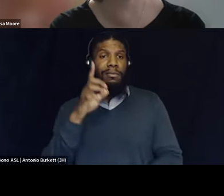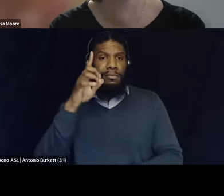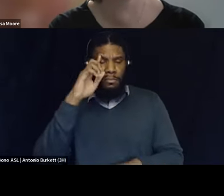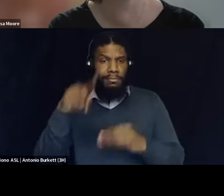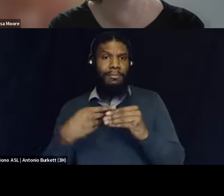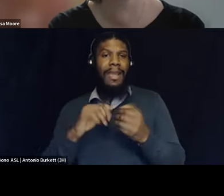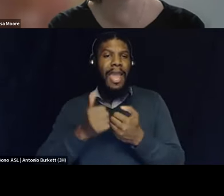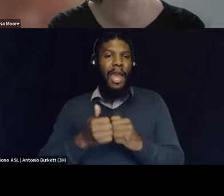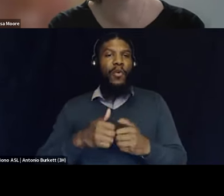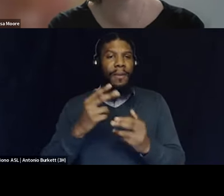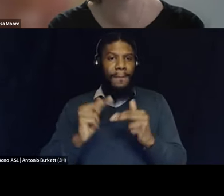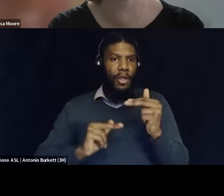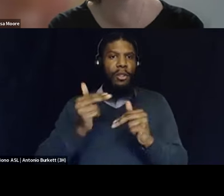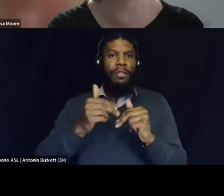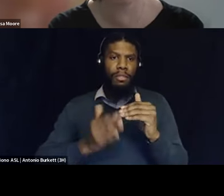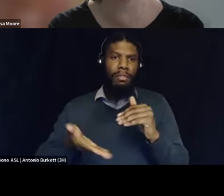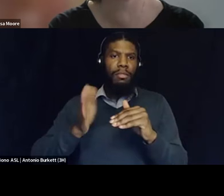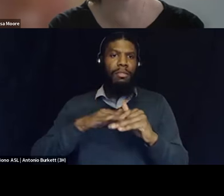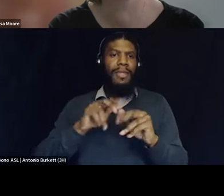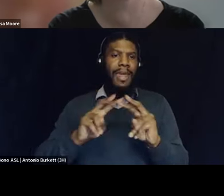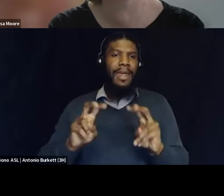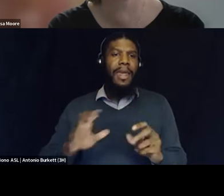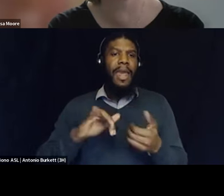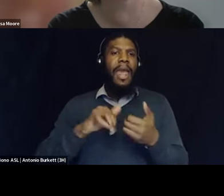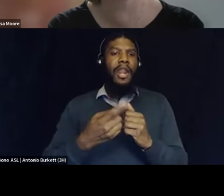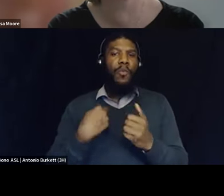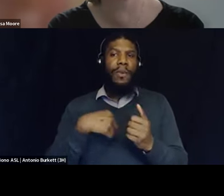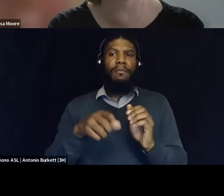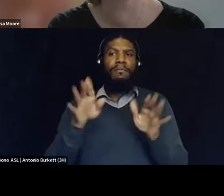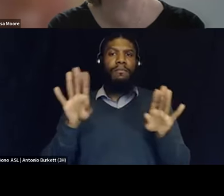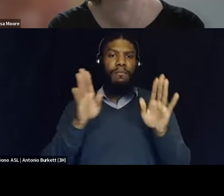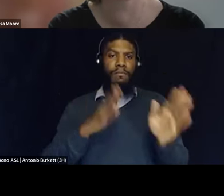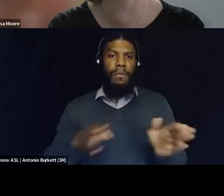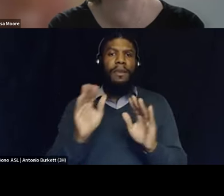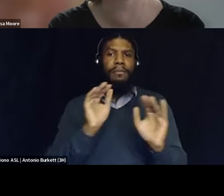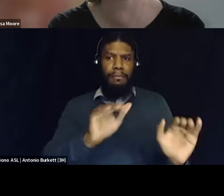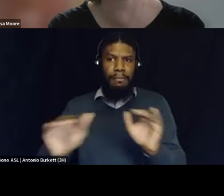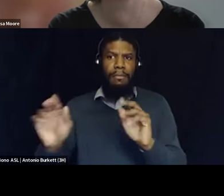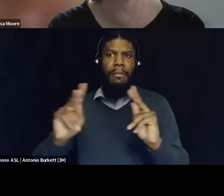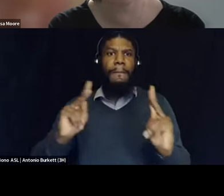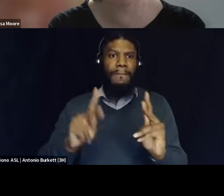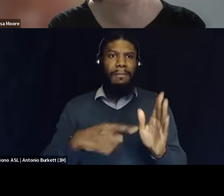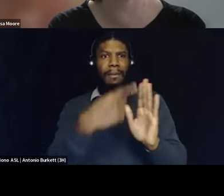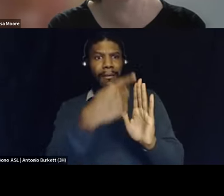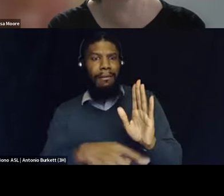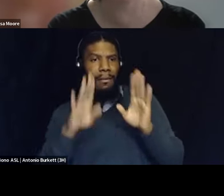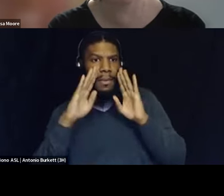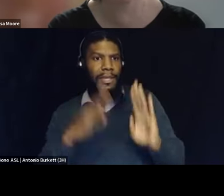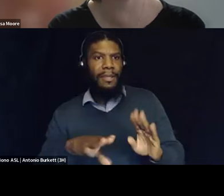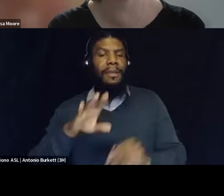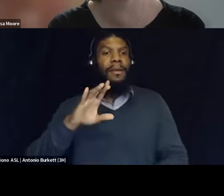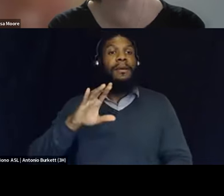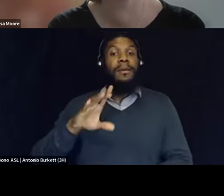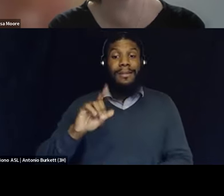we actually kind of like prepare folks to have the analysis to be understanding that the ways that tech and data are changing our democracy